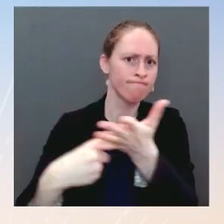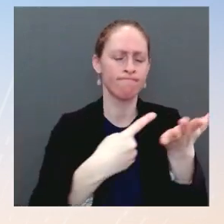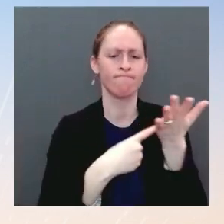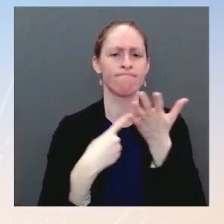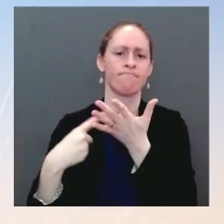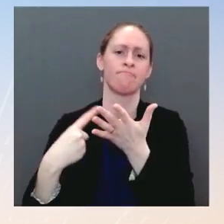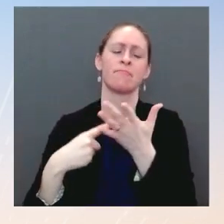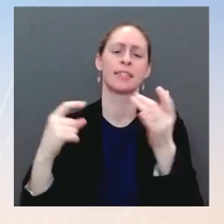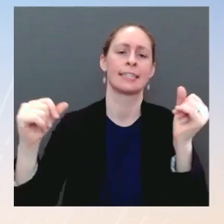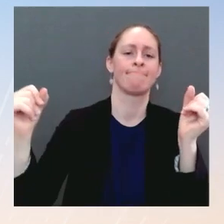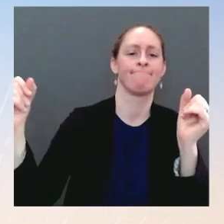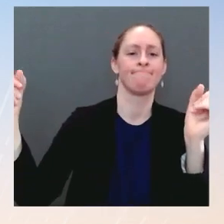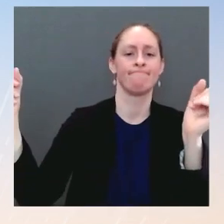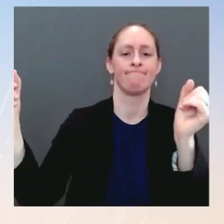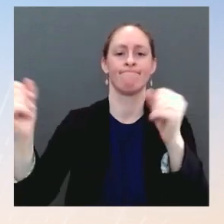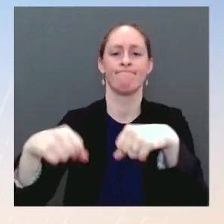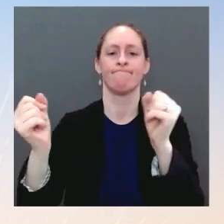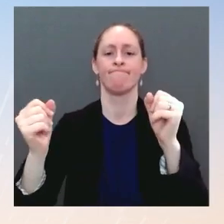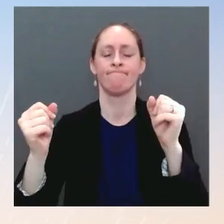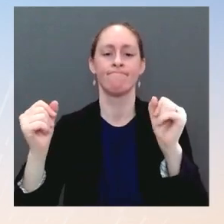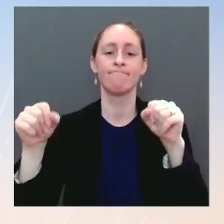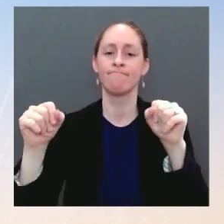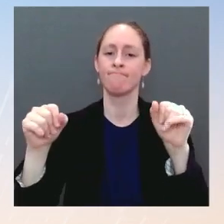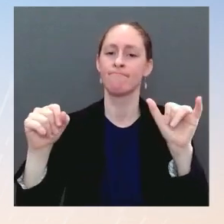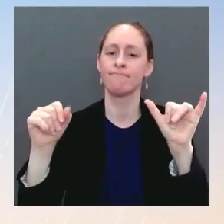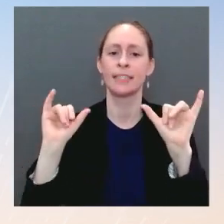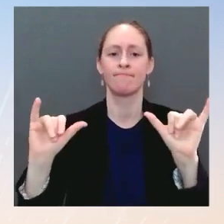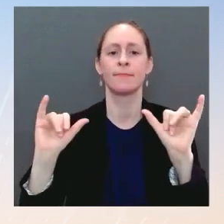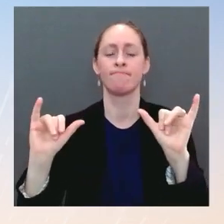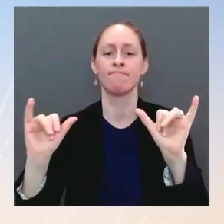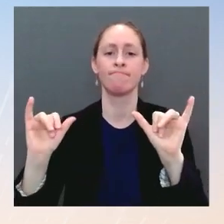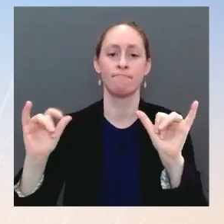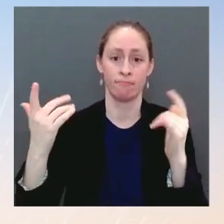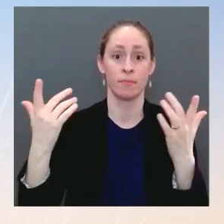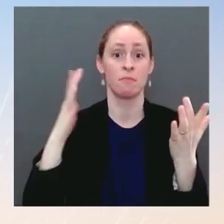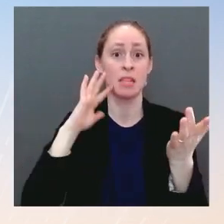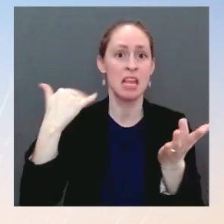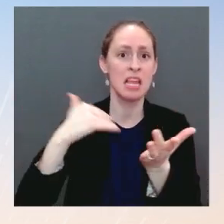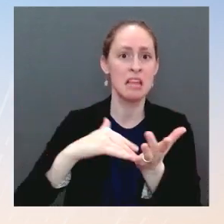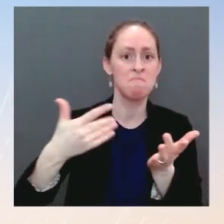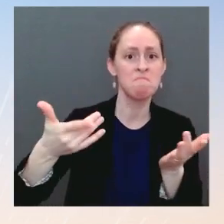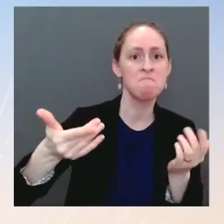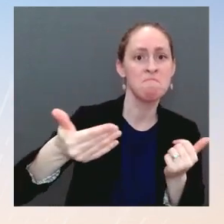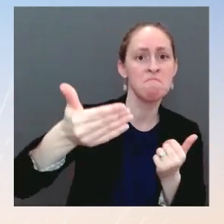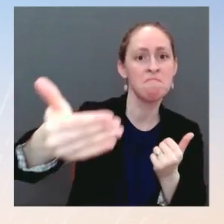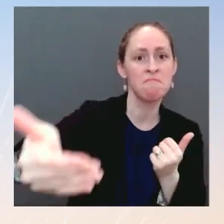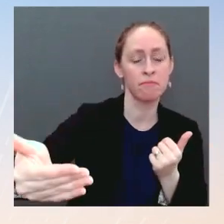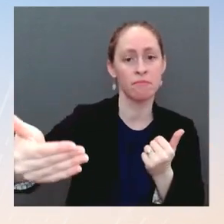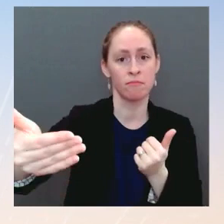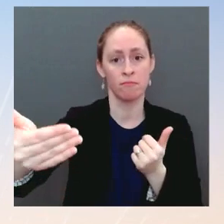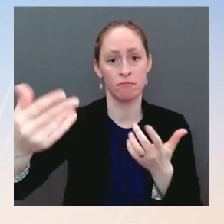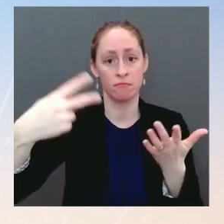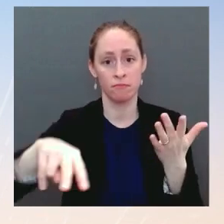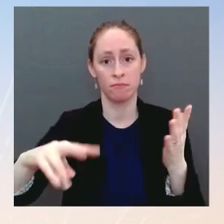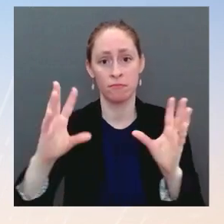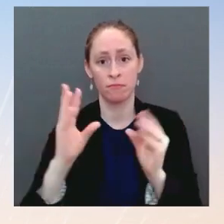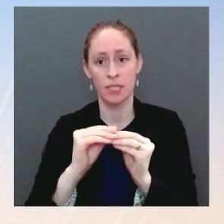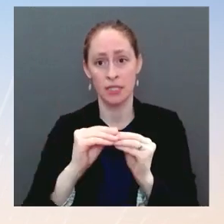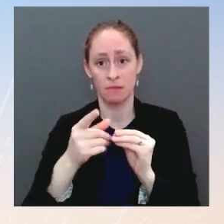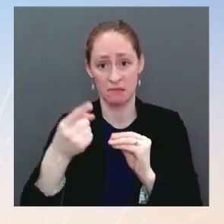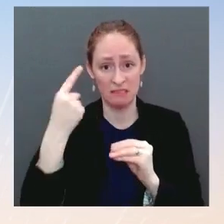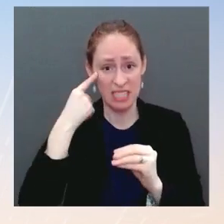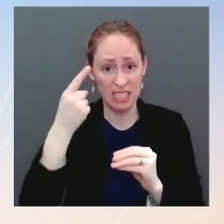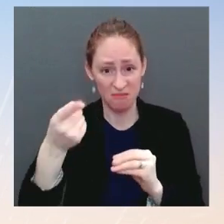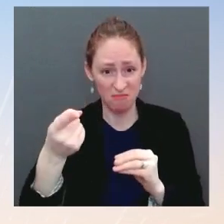House believe they can bring peace without the United States being involved in the talks? Ms. Yeah. We fully support international efforts,